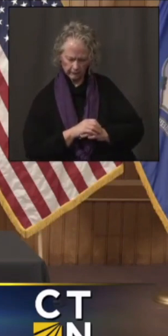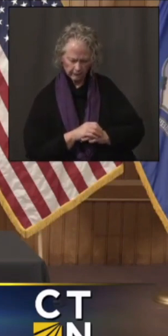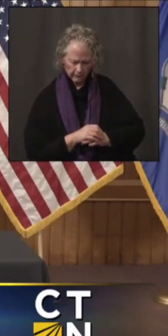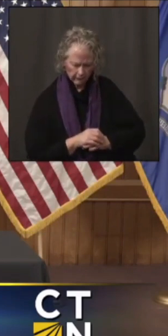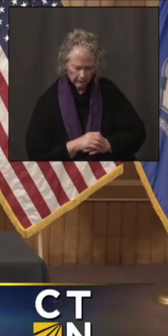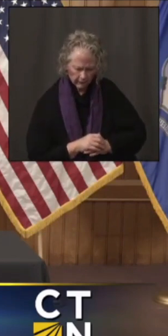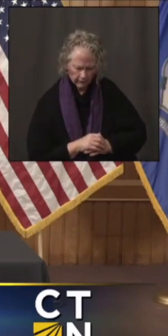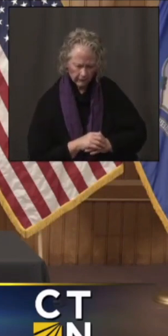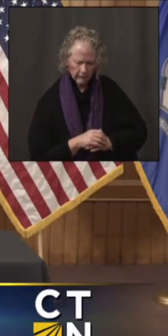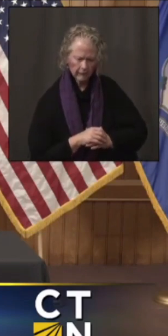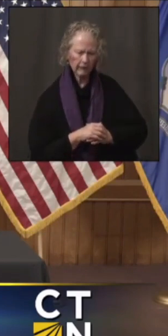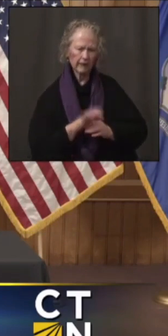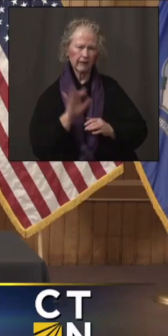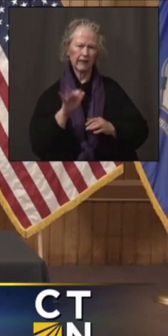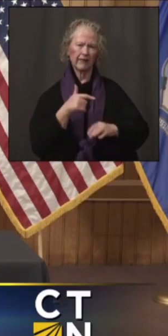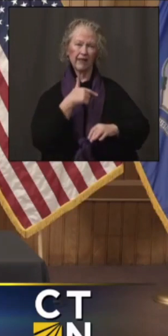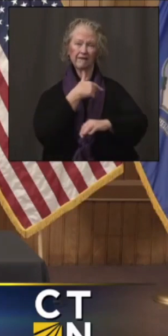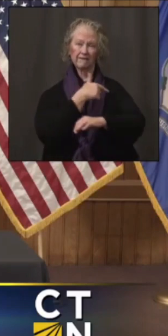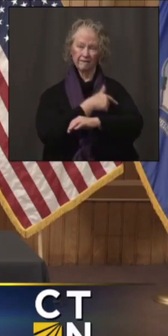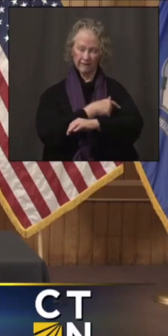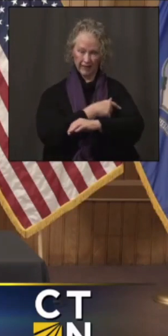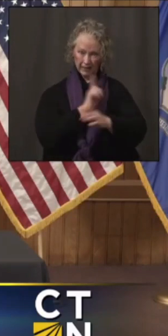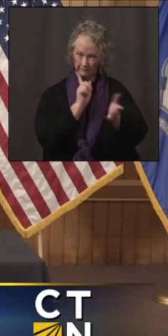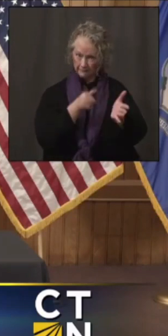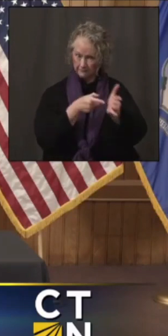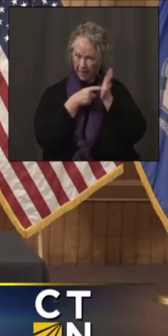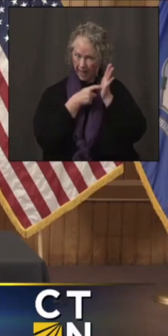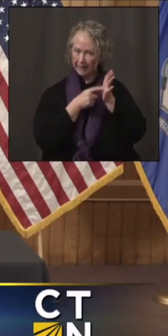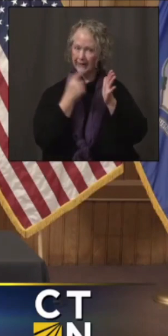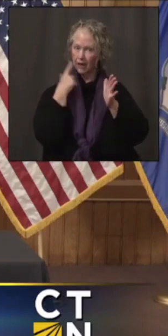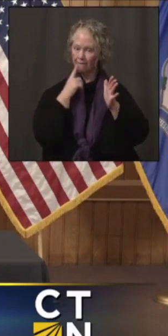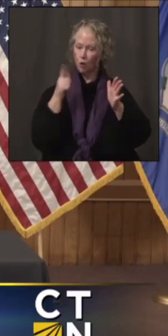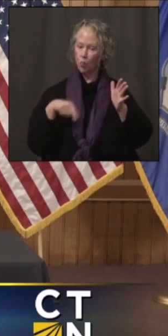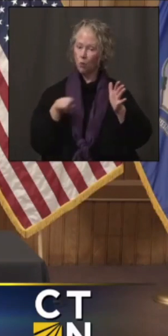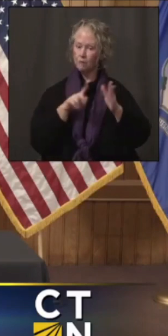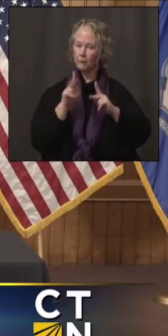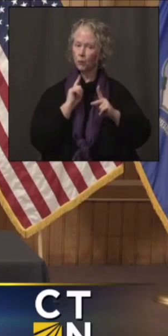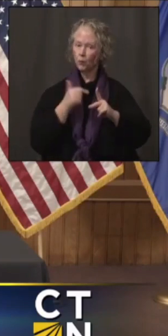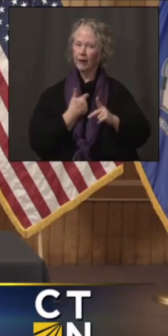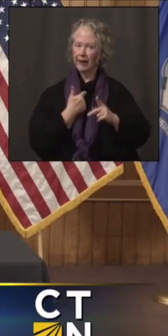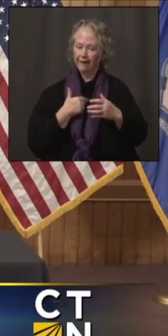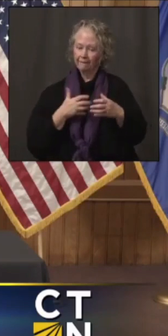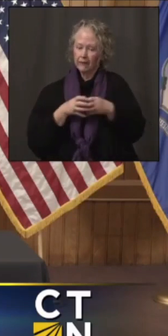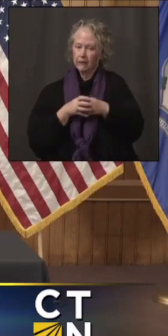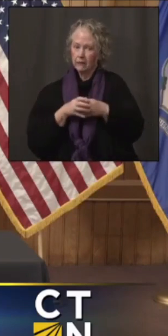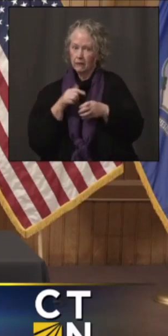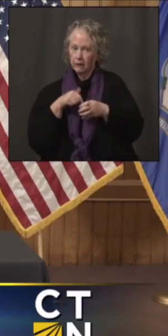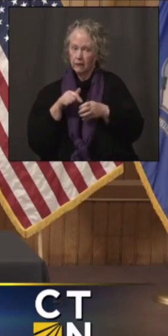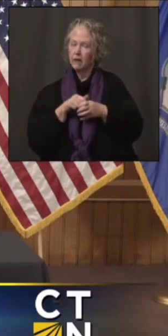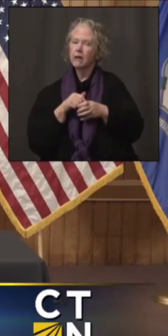if not, uh, will those who decline to be vaccinated be quarantined? Want that, Deidre?